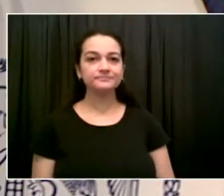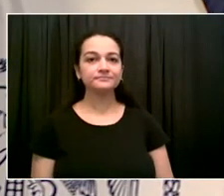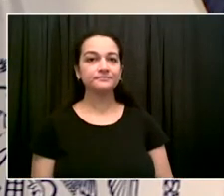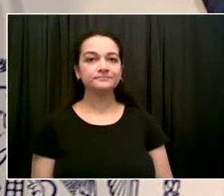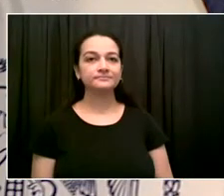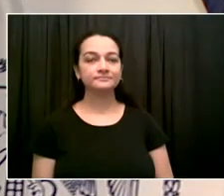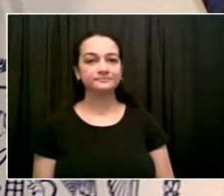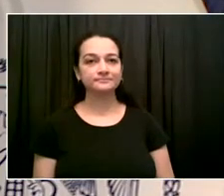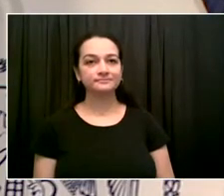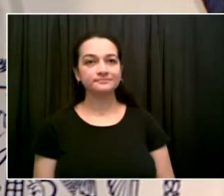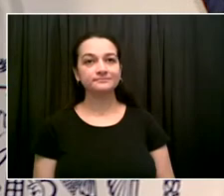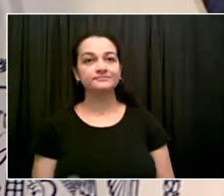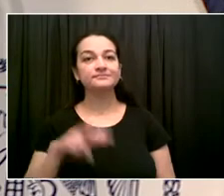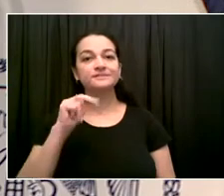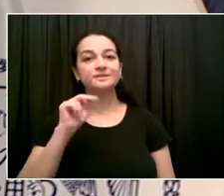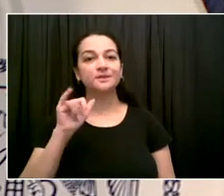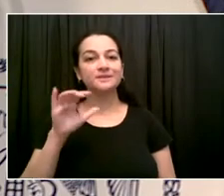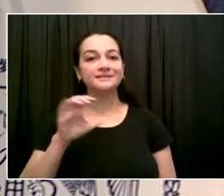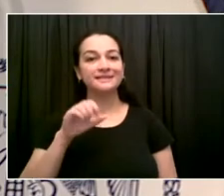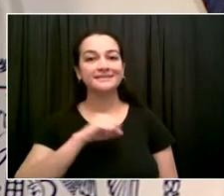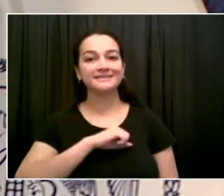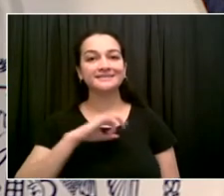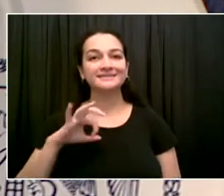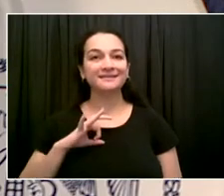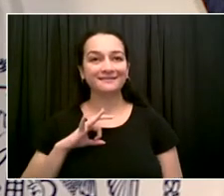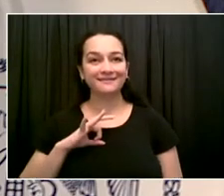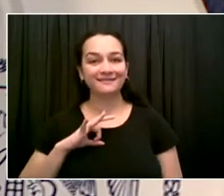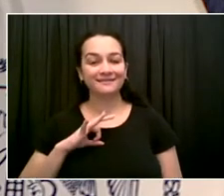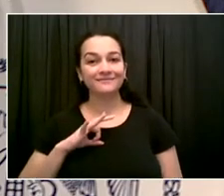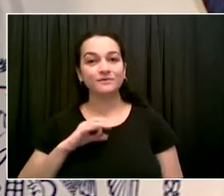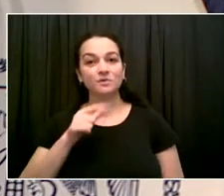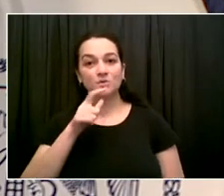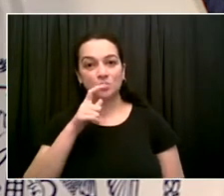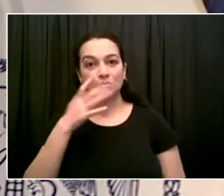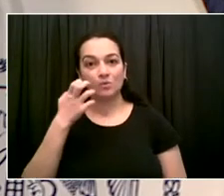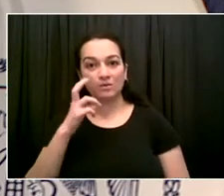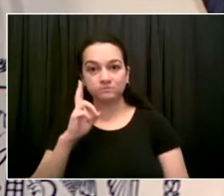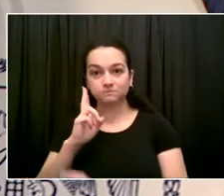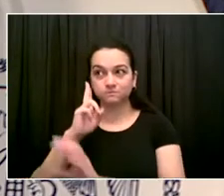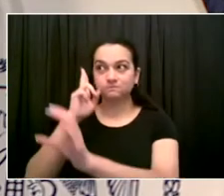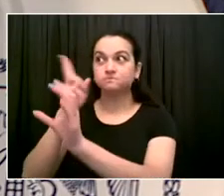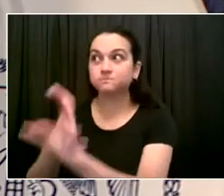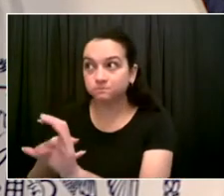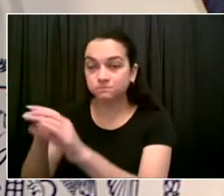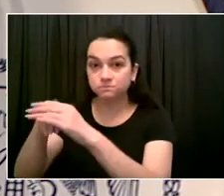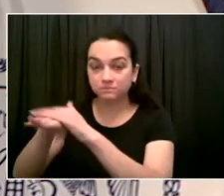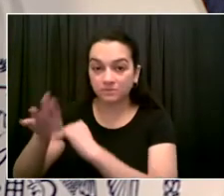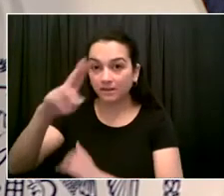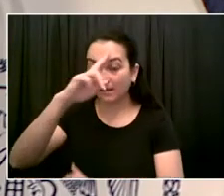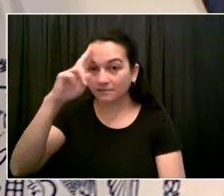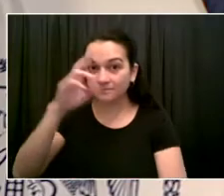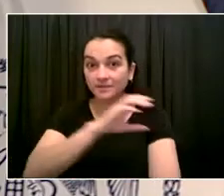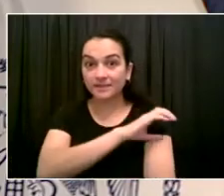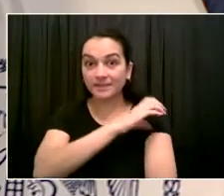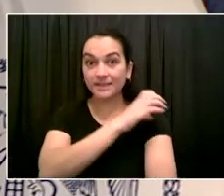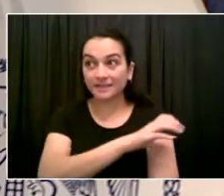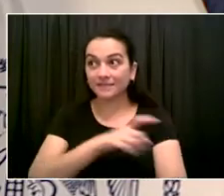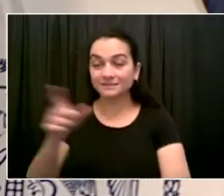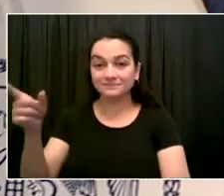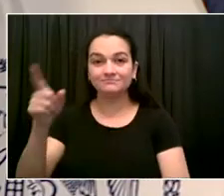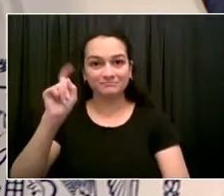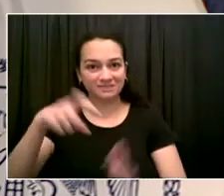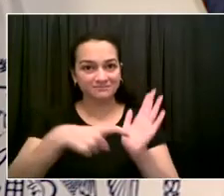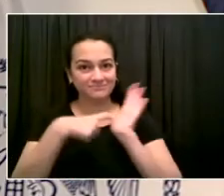vaccinated. How many people do you anticipate that is in the coming months? I mean, you know, is it a